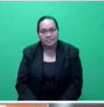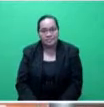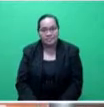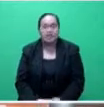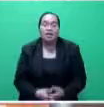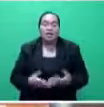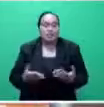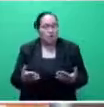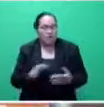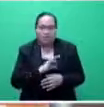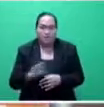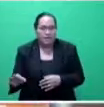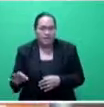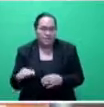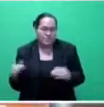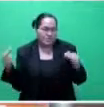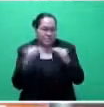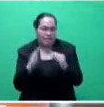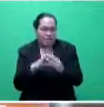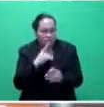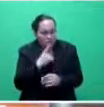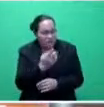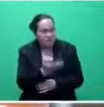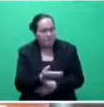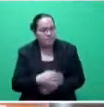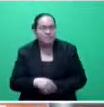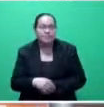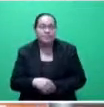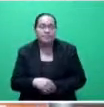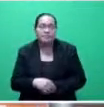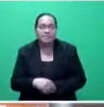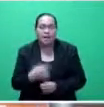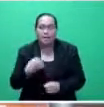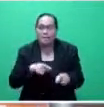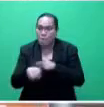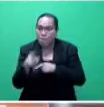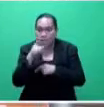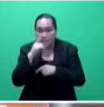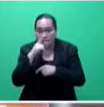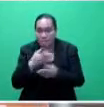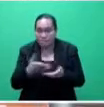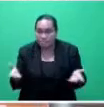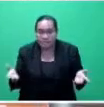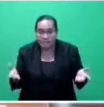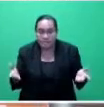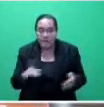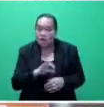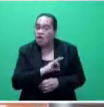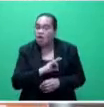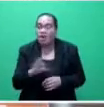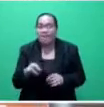So, it's unfair to say that. And, Mr. Speaker, sir, most people, most people aren't going to,